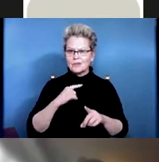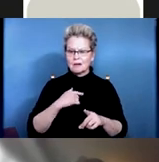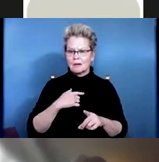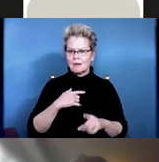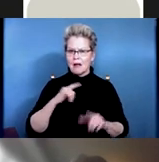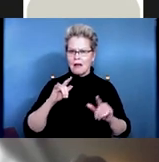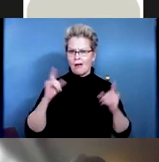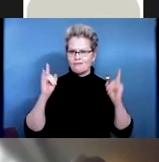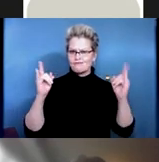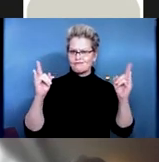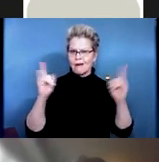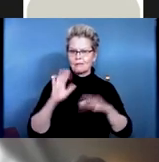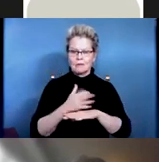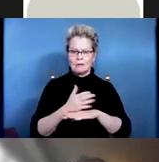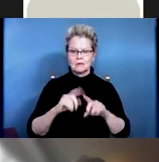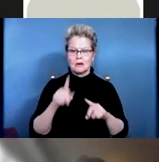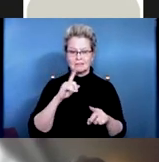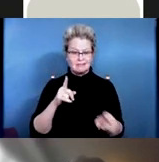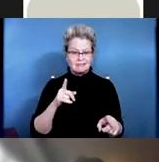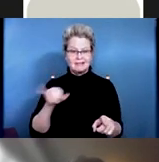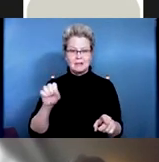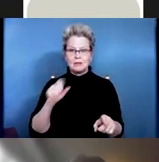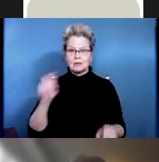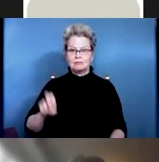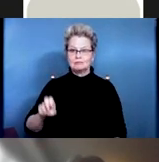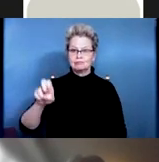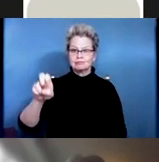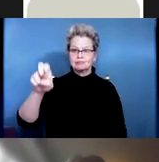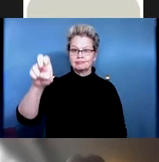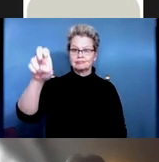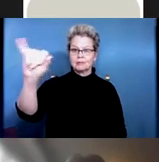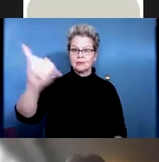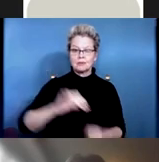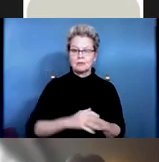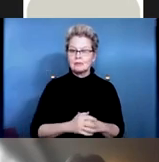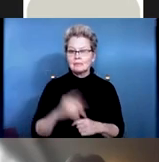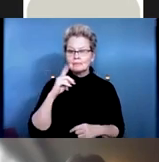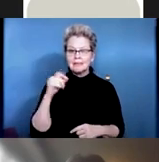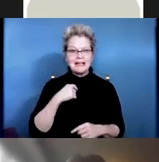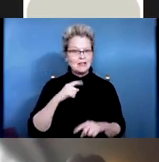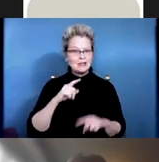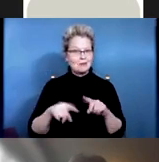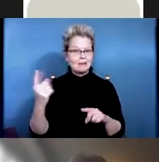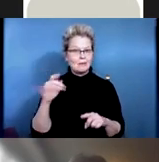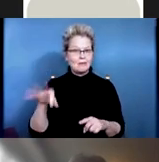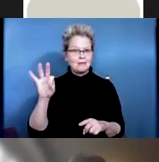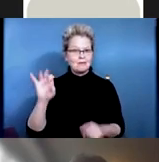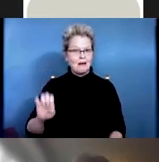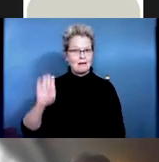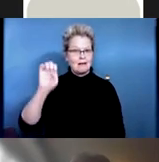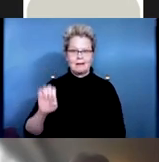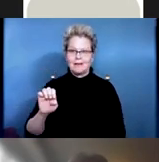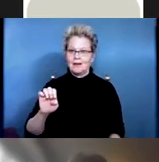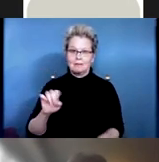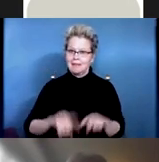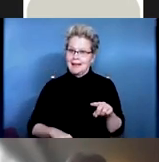You can even do escalators. There isn't always an elevator that's easily available. So